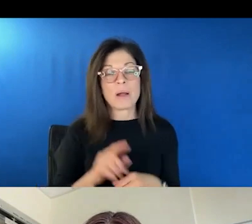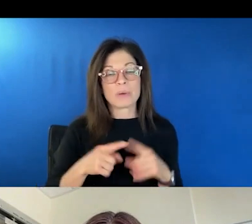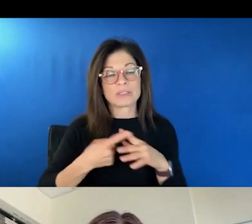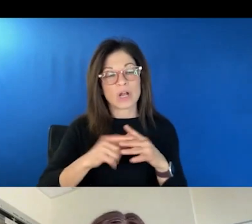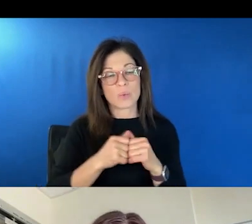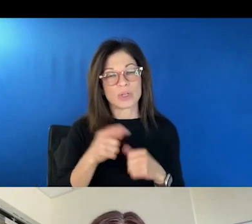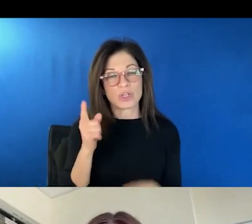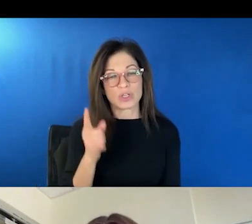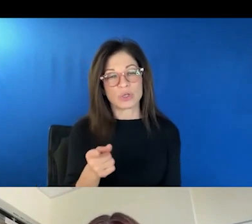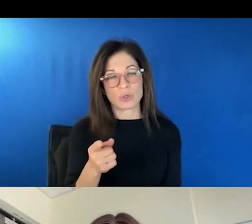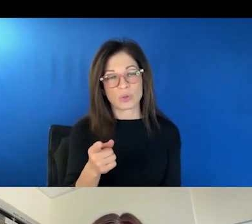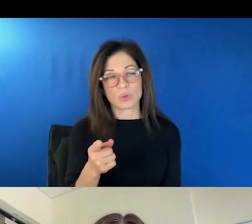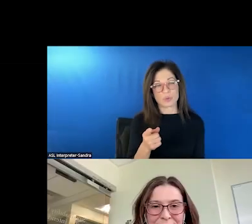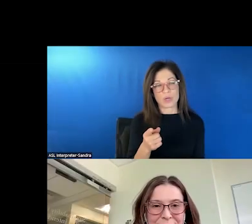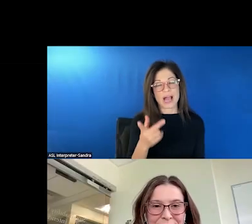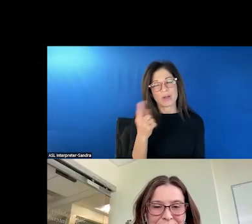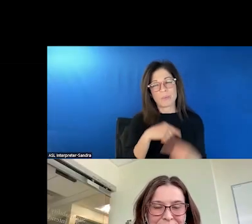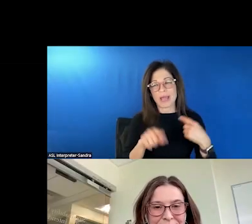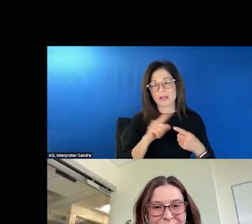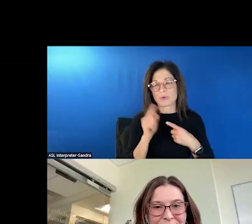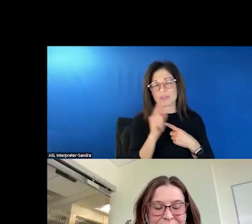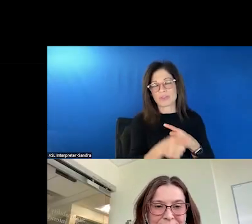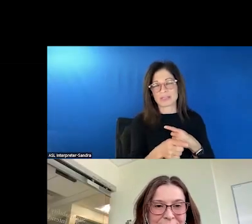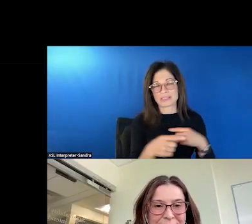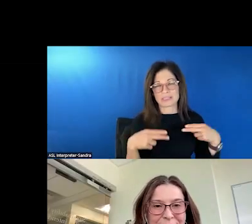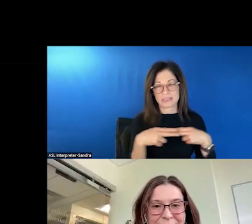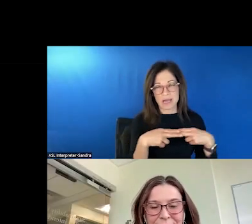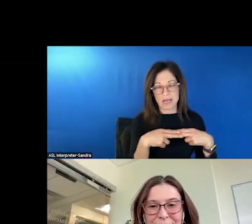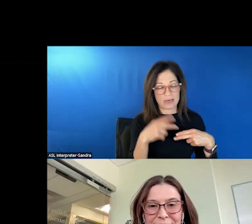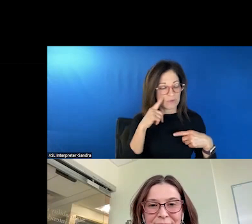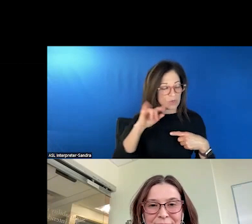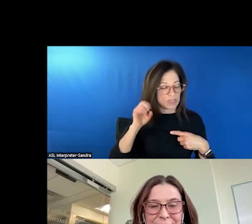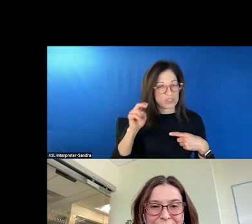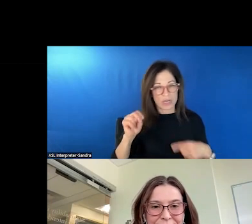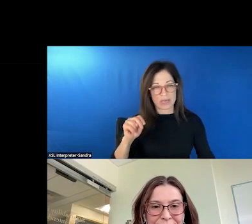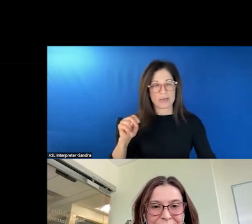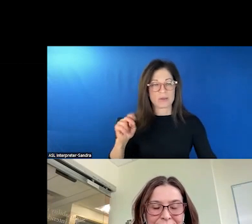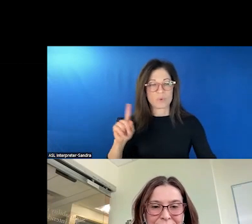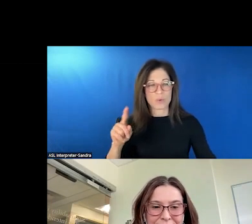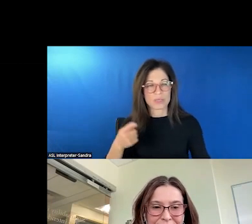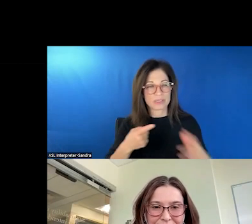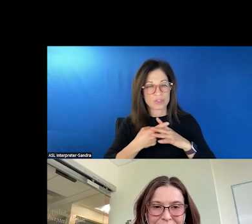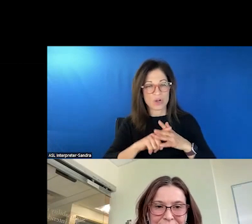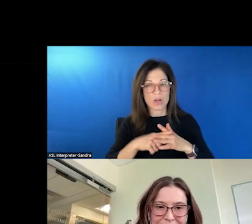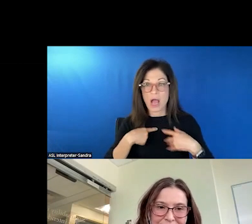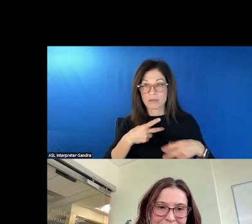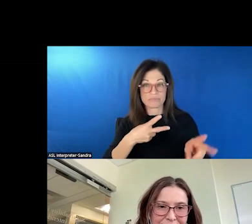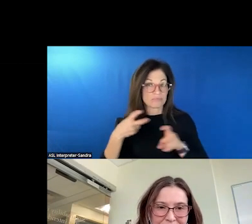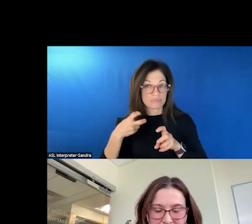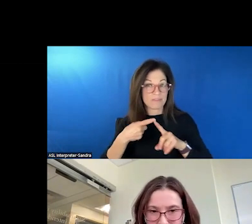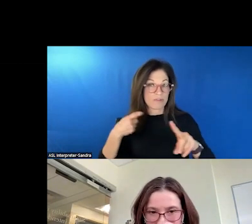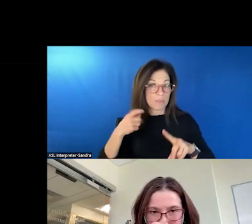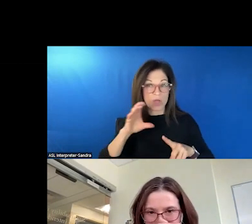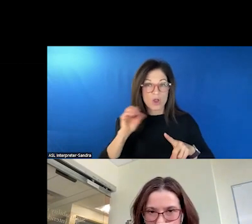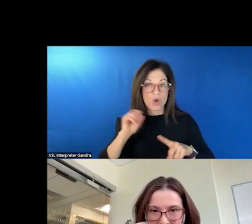I'm going to go back to this slide that we started with. So I pulled this directly off a co-response